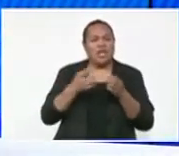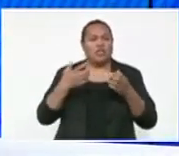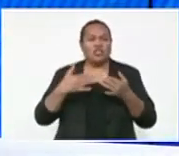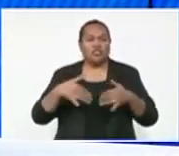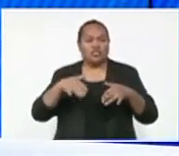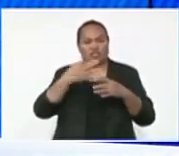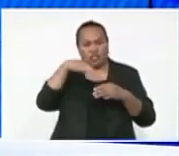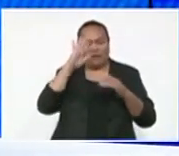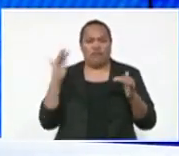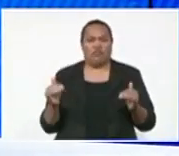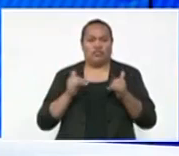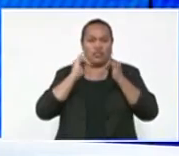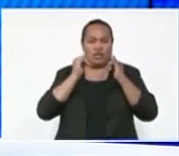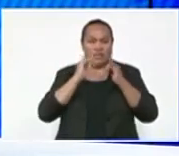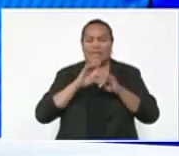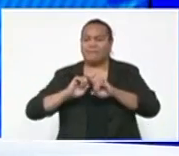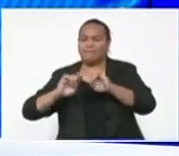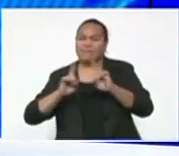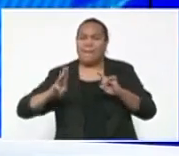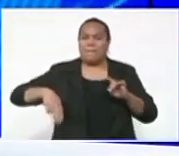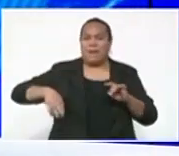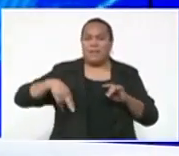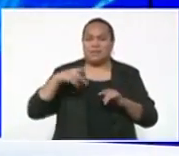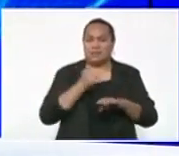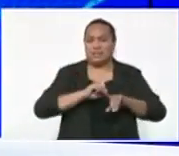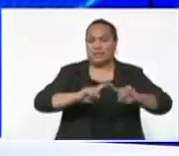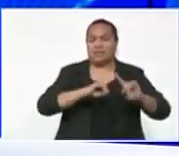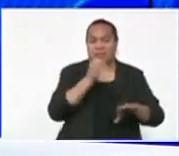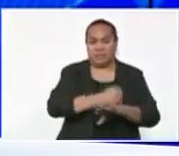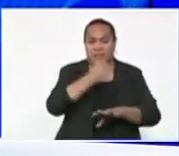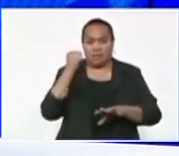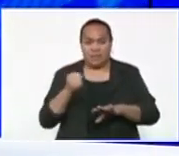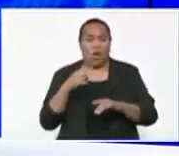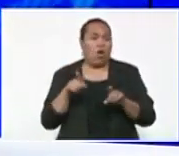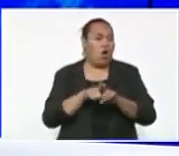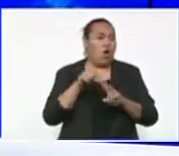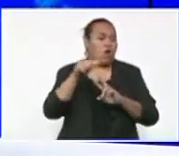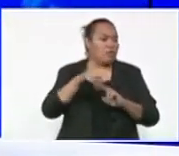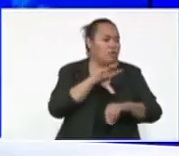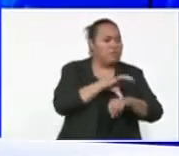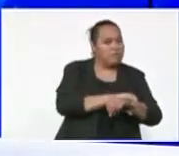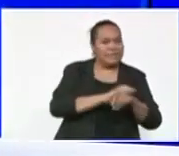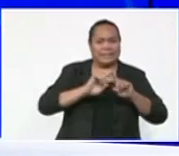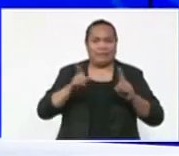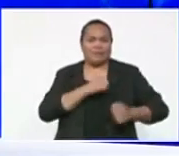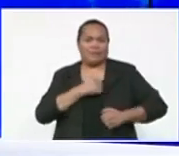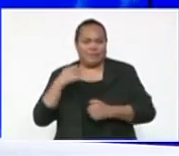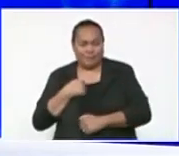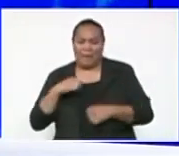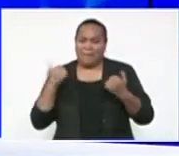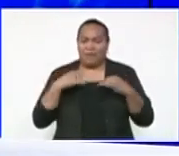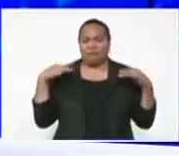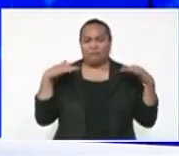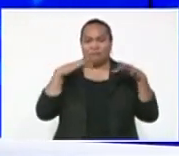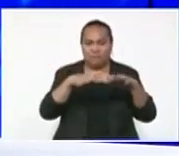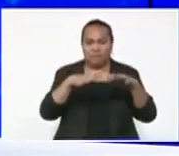members of the Parliament, heads of diplomats, heads of the disciplinary forces and many others. Miron Emilio is at the State